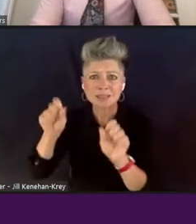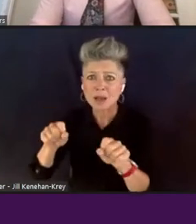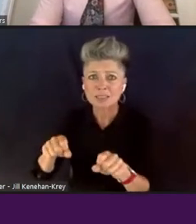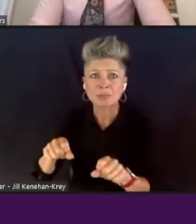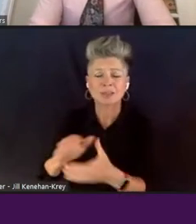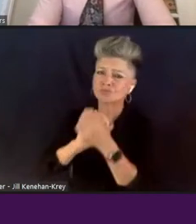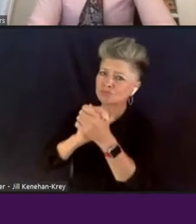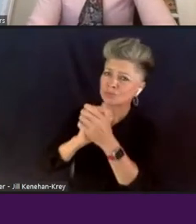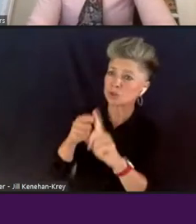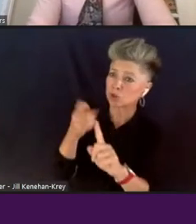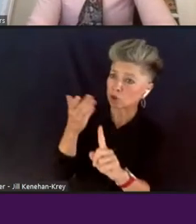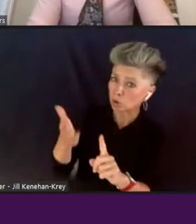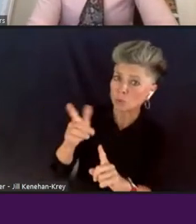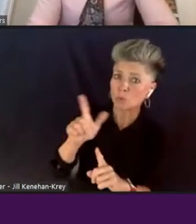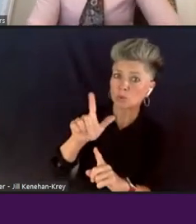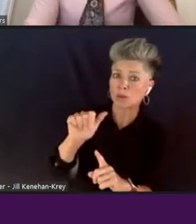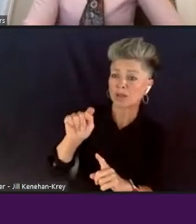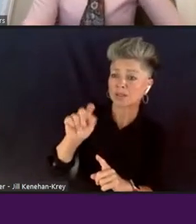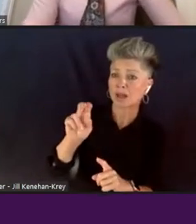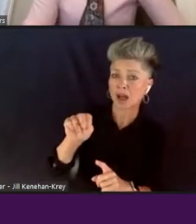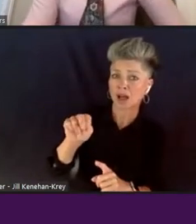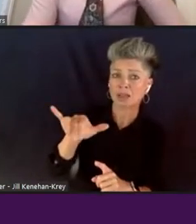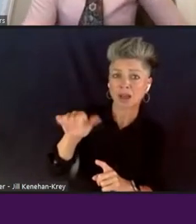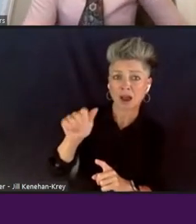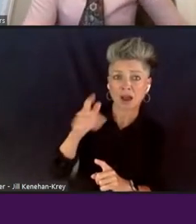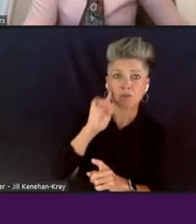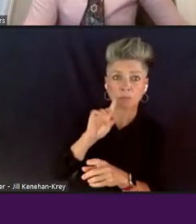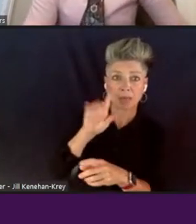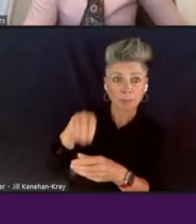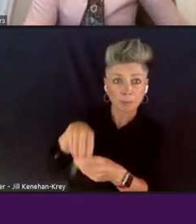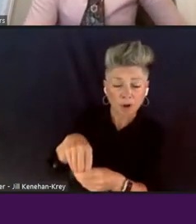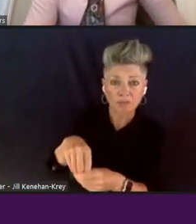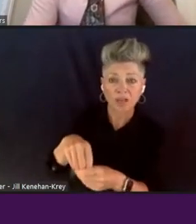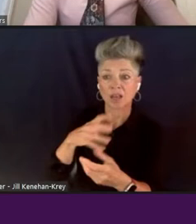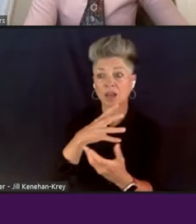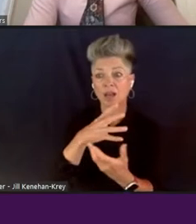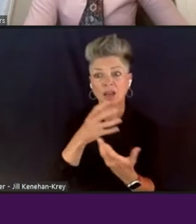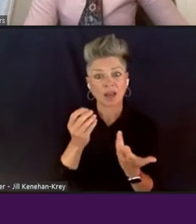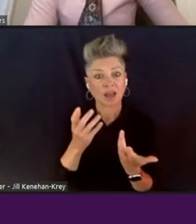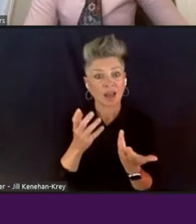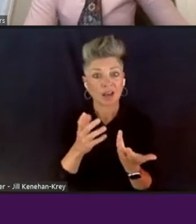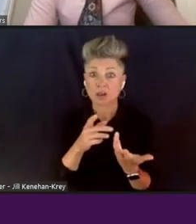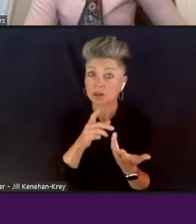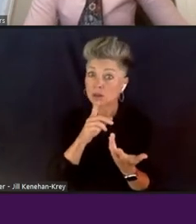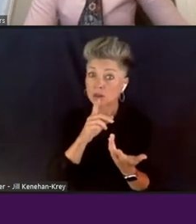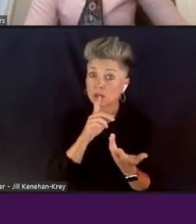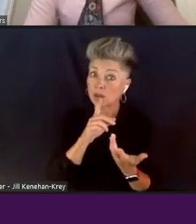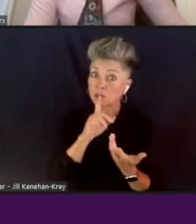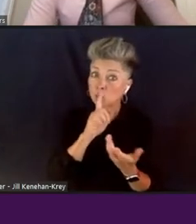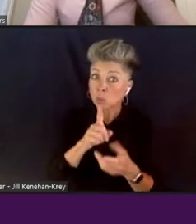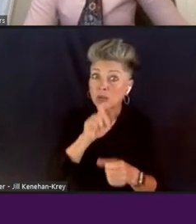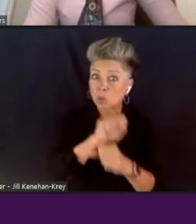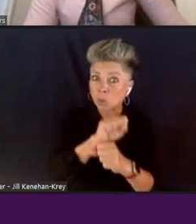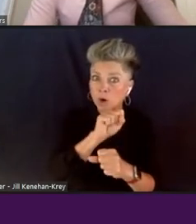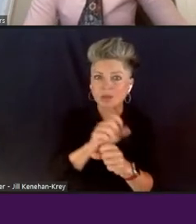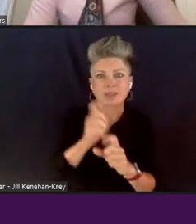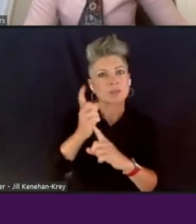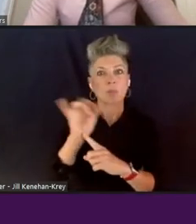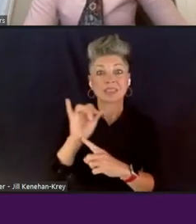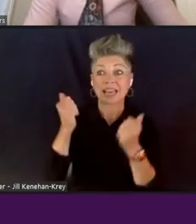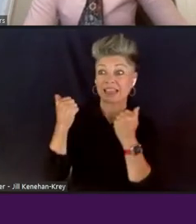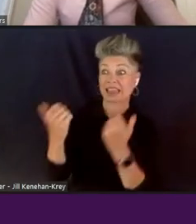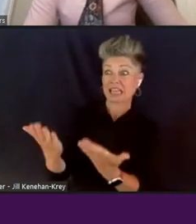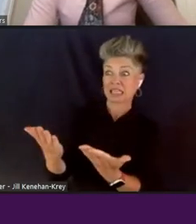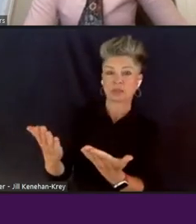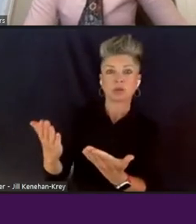being part of it. And then the, the, it would, it occurs to me that the real work are in moments like this, where we get to actually hear directly from people